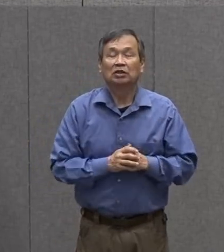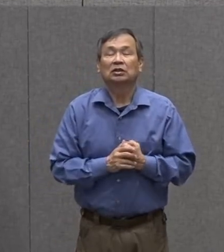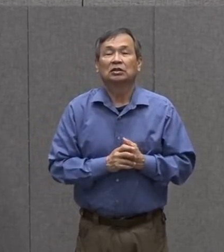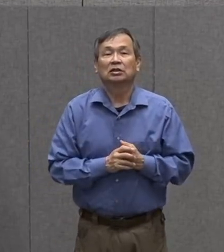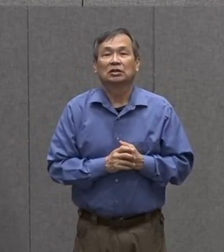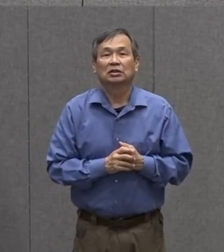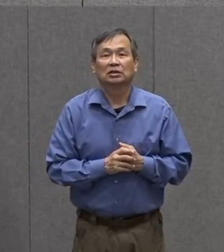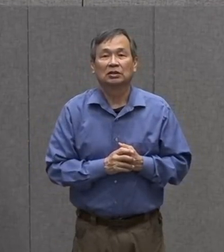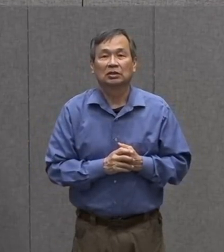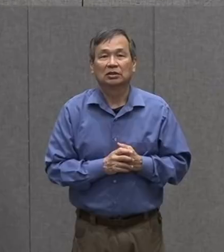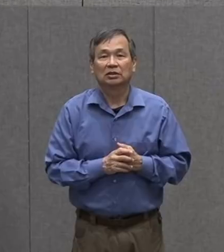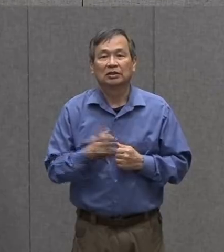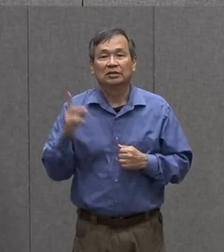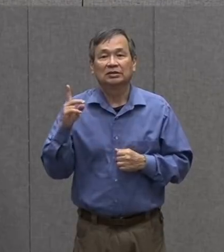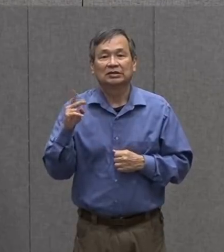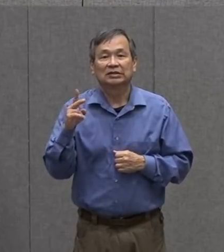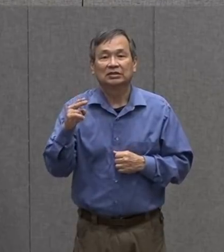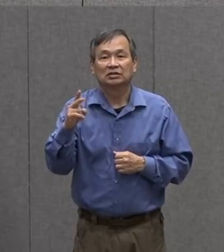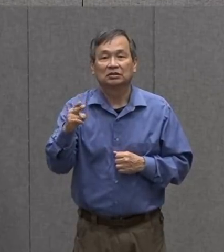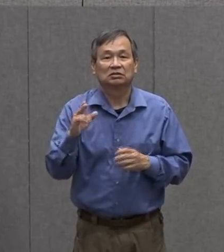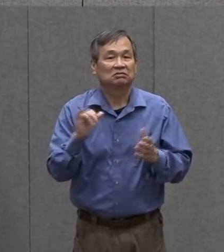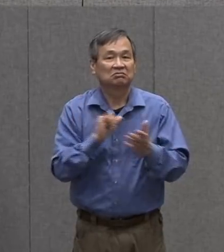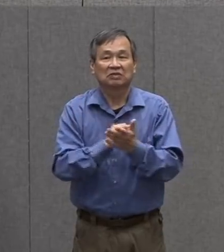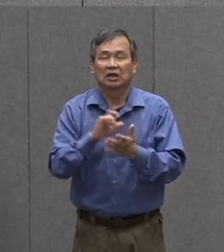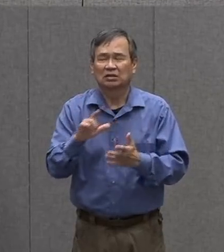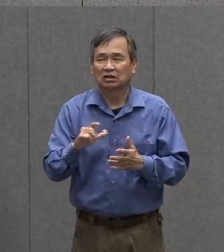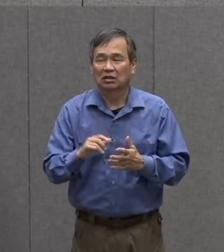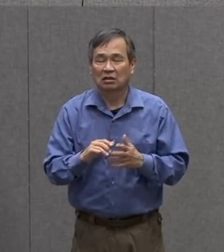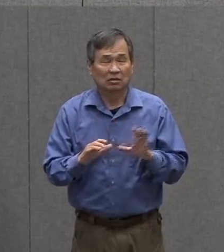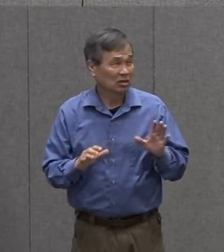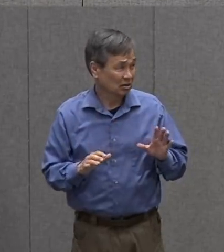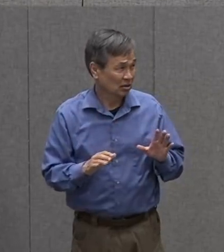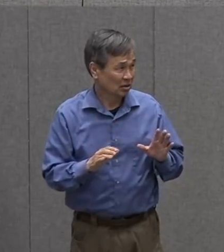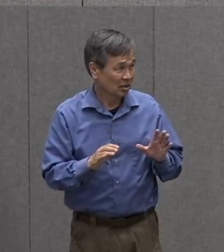and a pair of scissors need paper